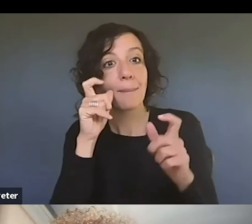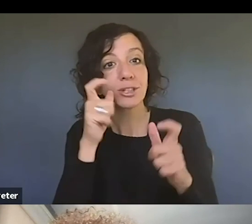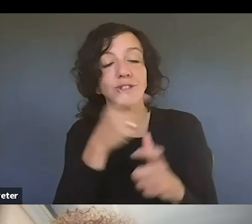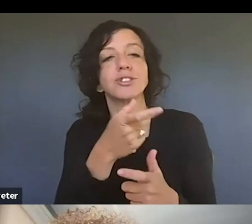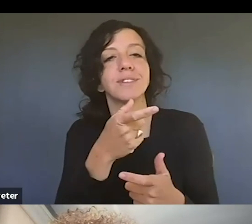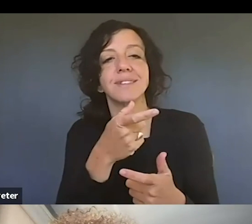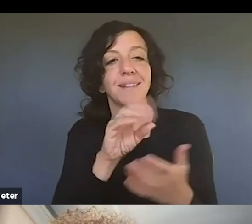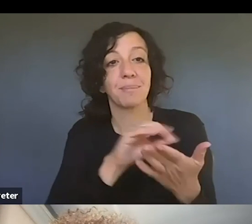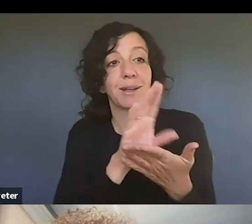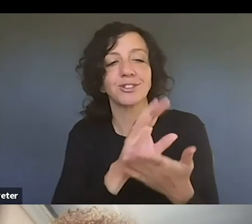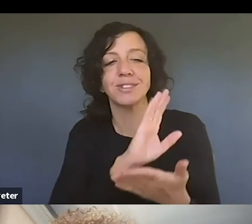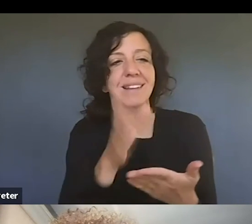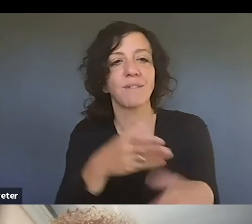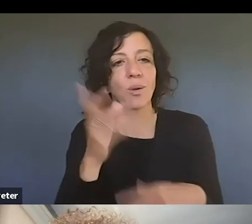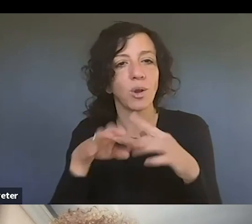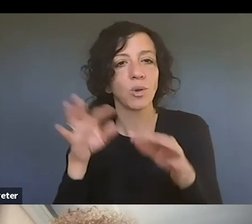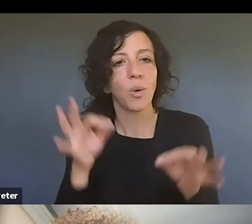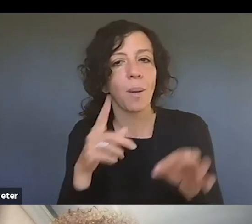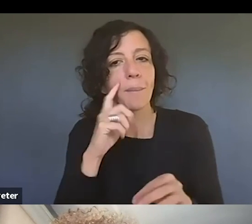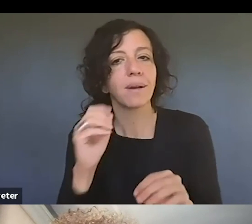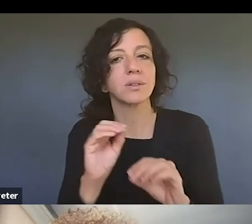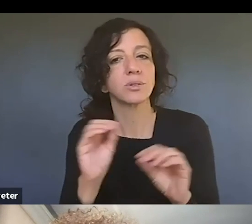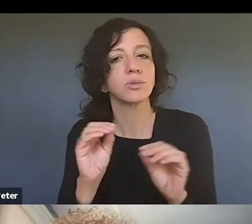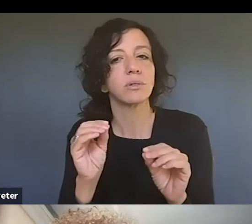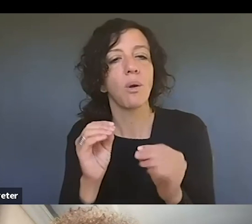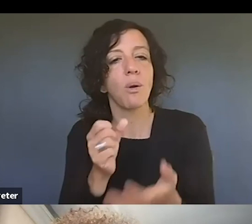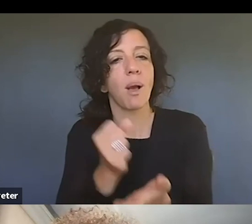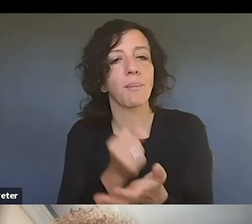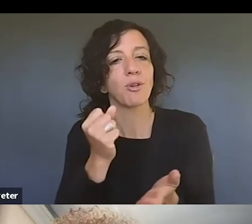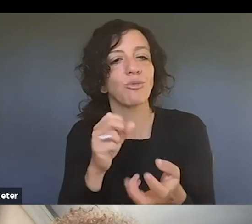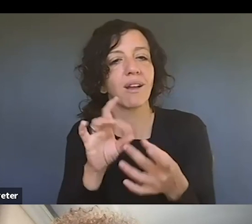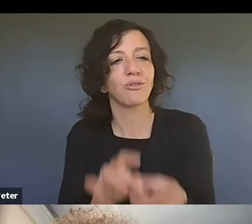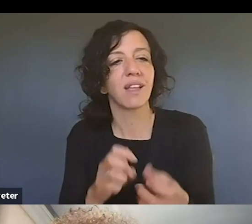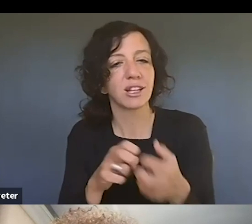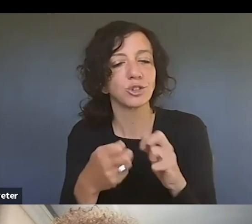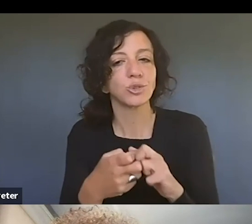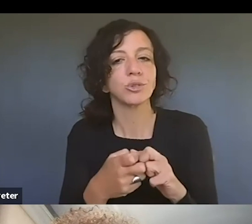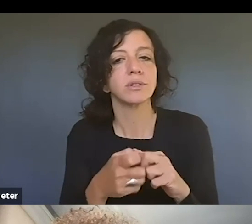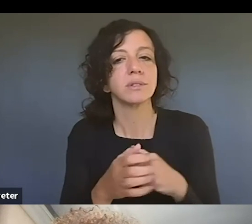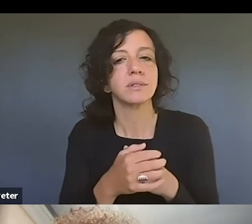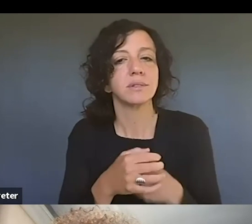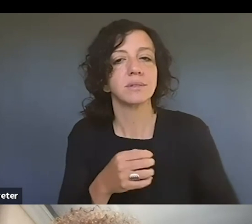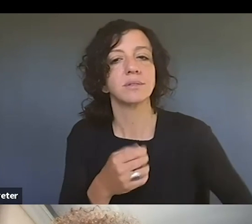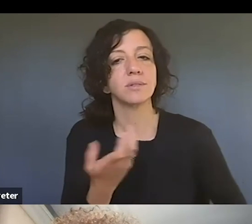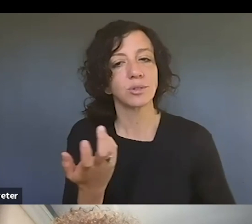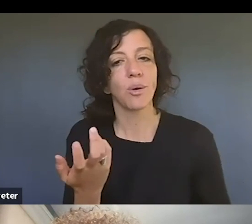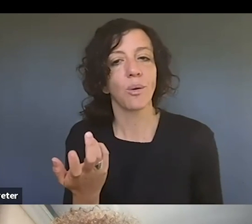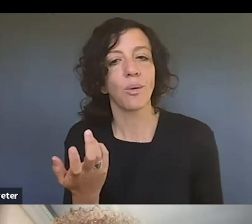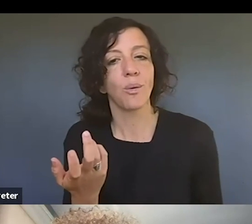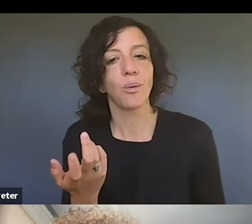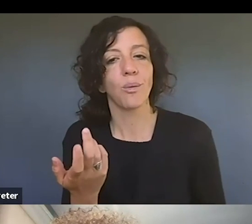because of non-copyright related issues um and um uh